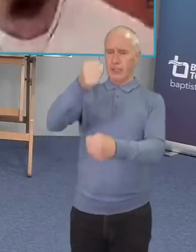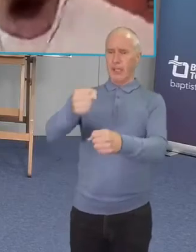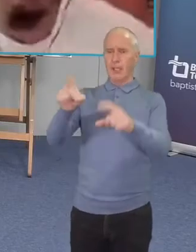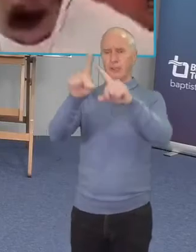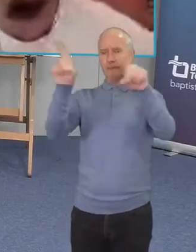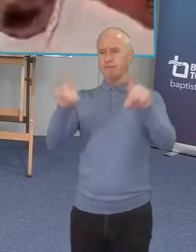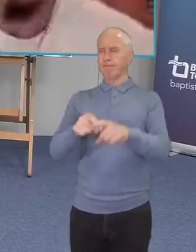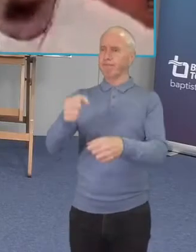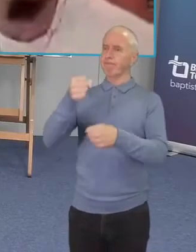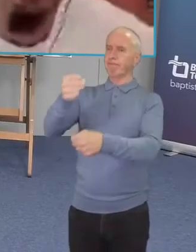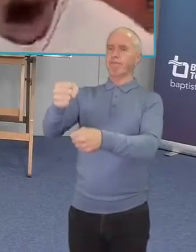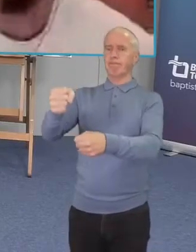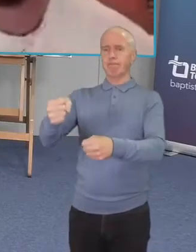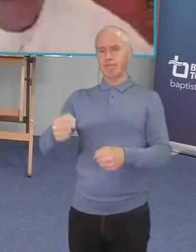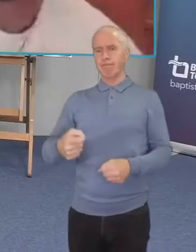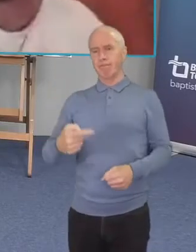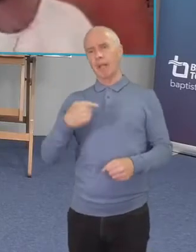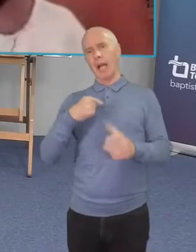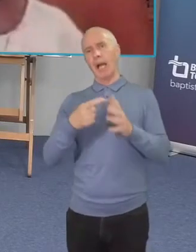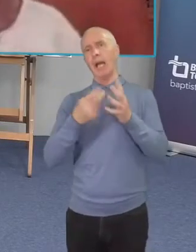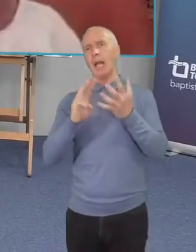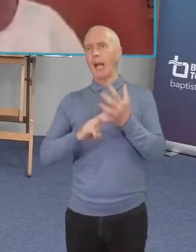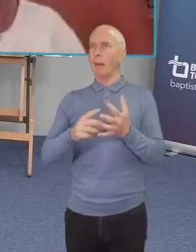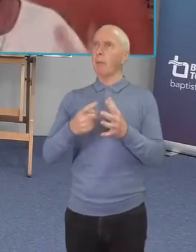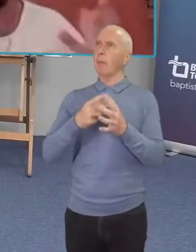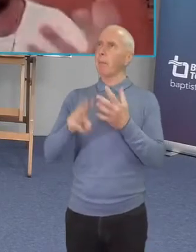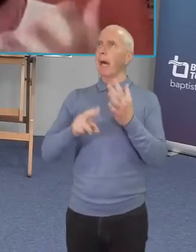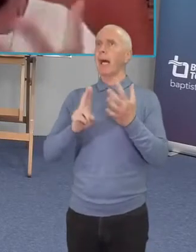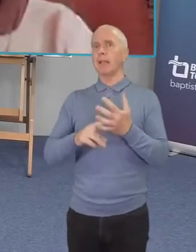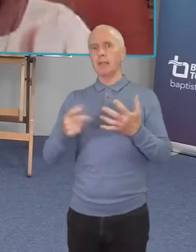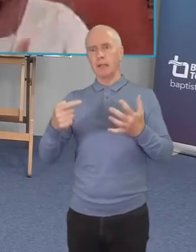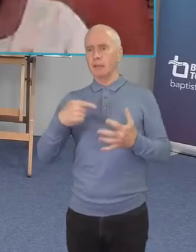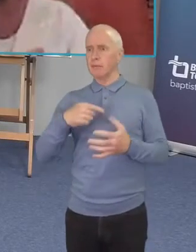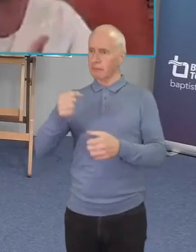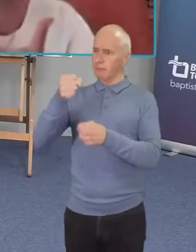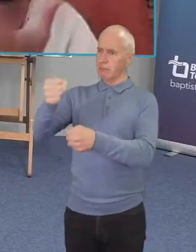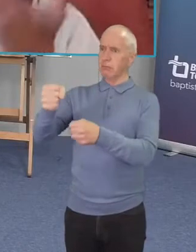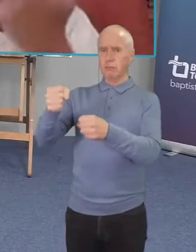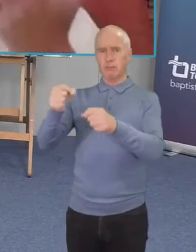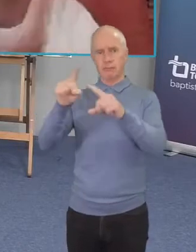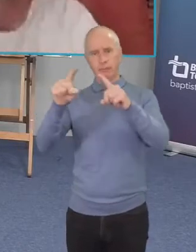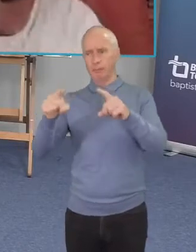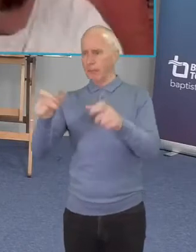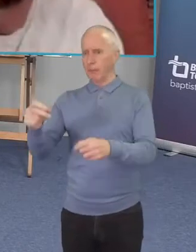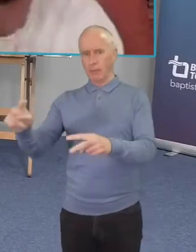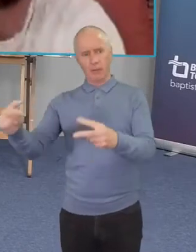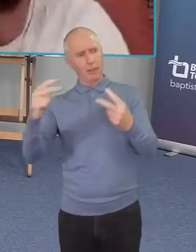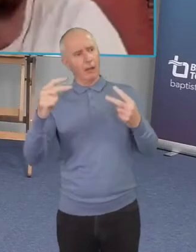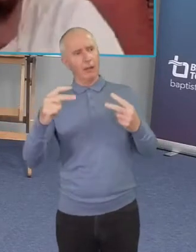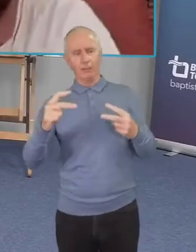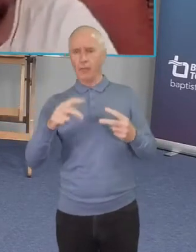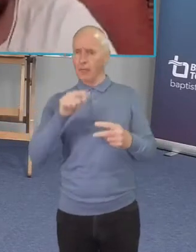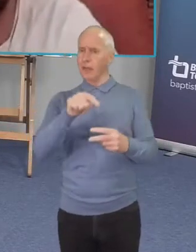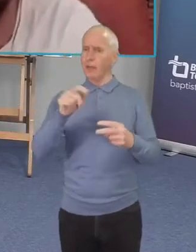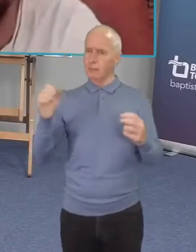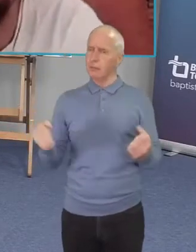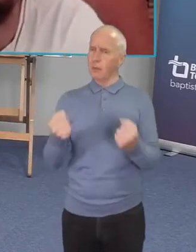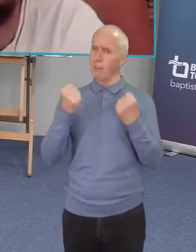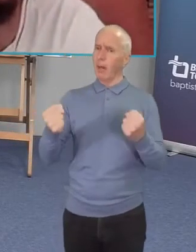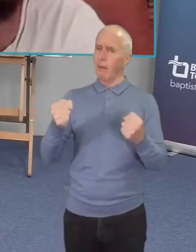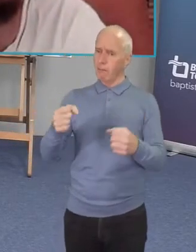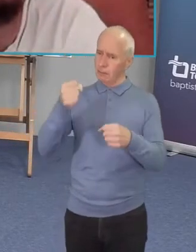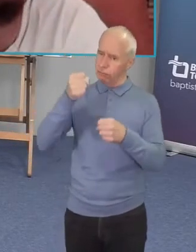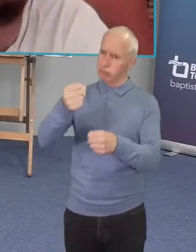i am a man i am human you know that that has power uh and i think we also got to keep finding new ways that we can imagine